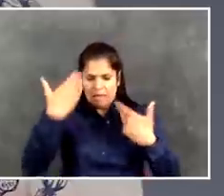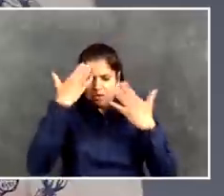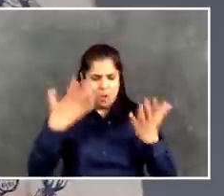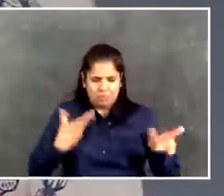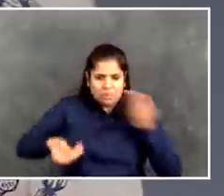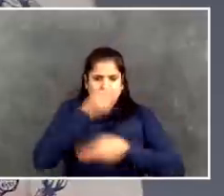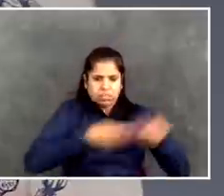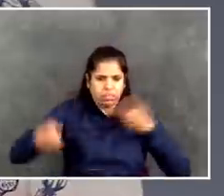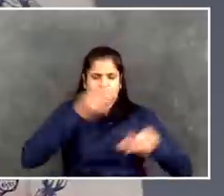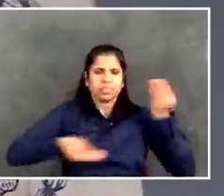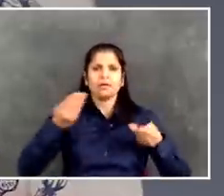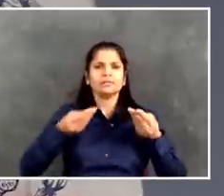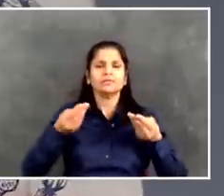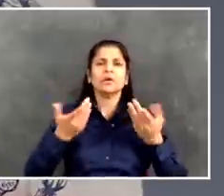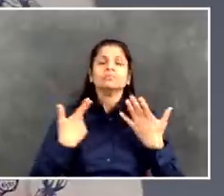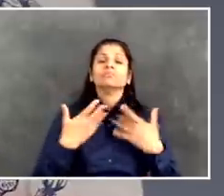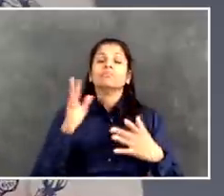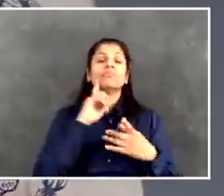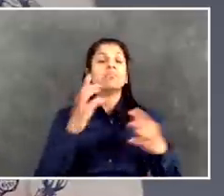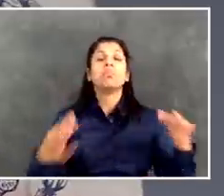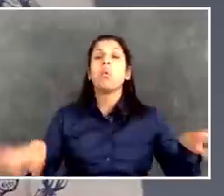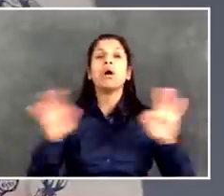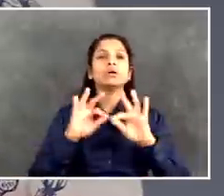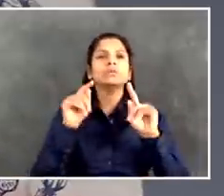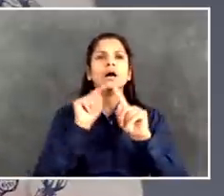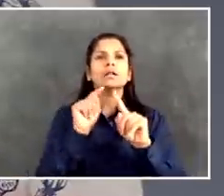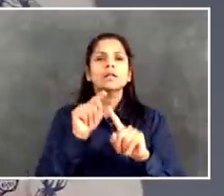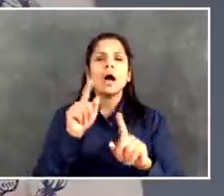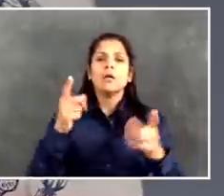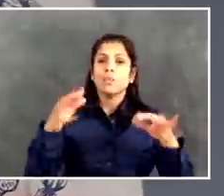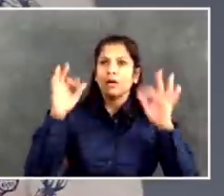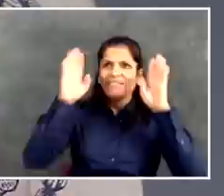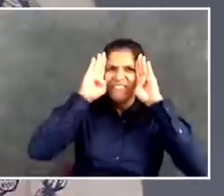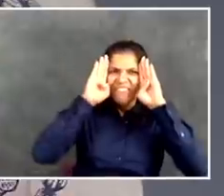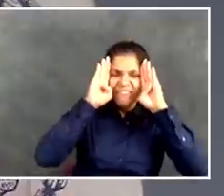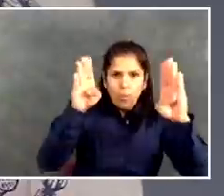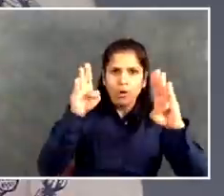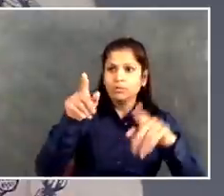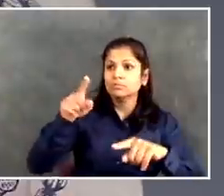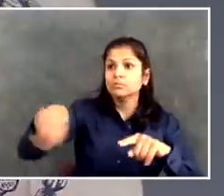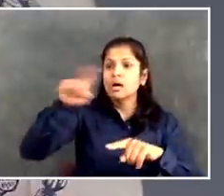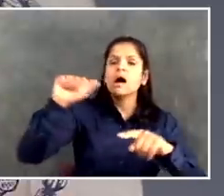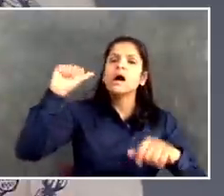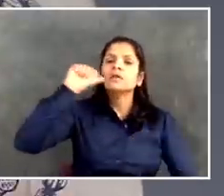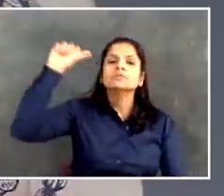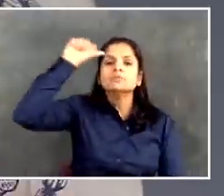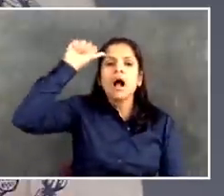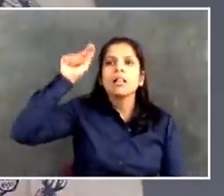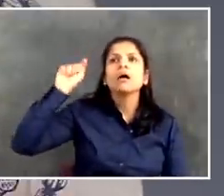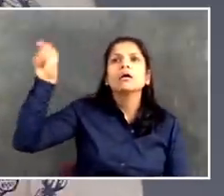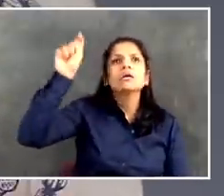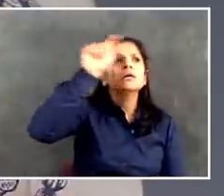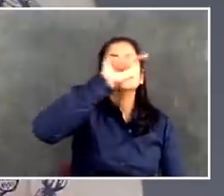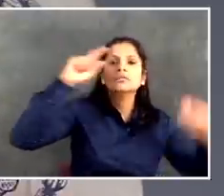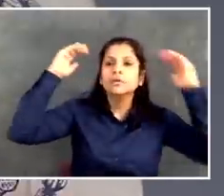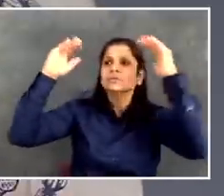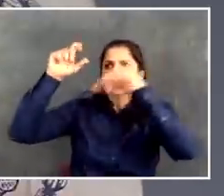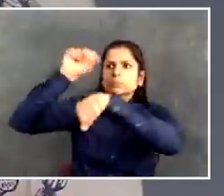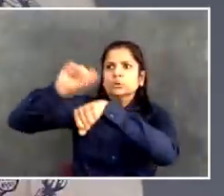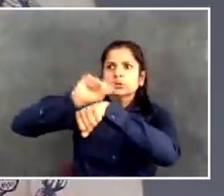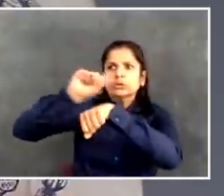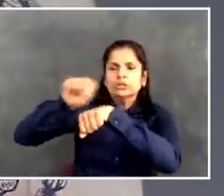their families. That's the first priority, obviously. But if we can find some creative alternatives or ways to engage young people,